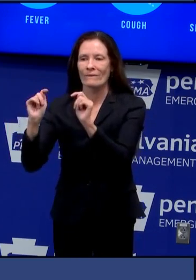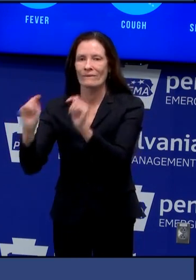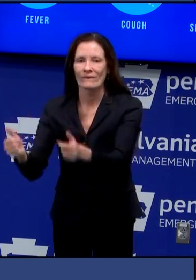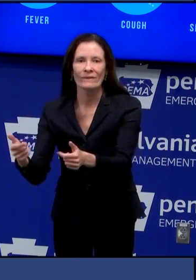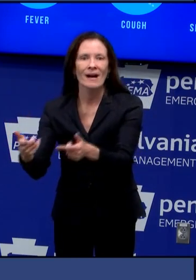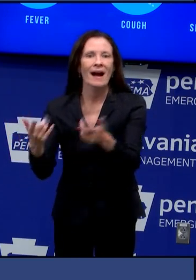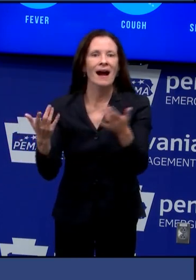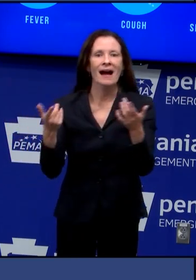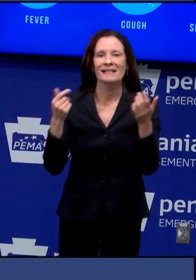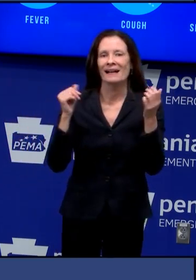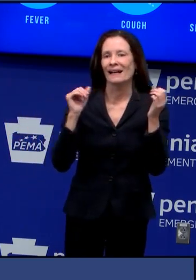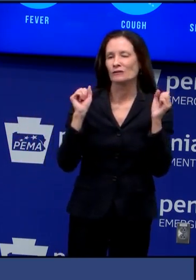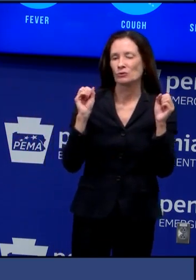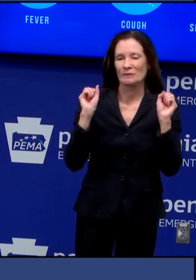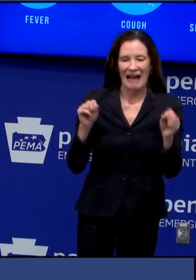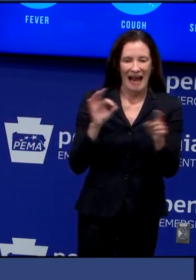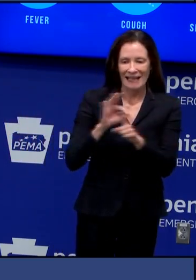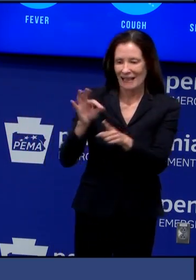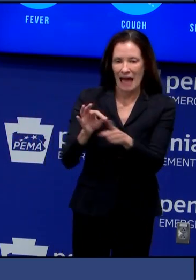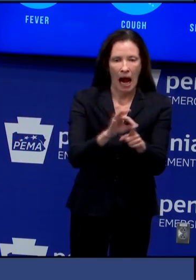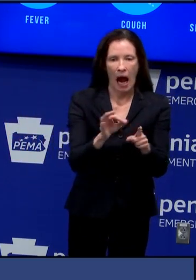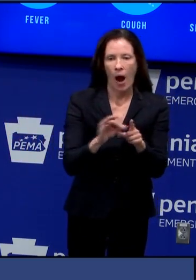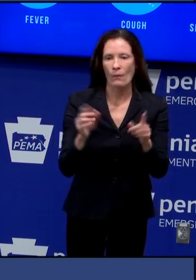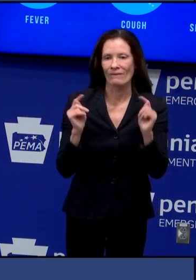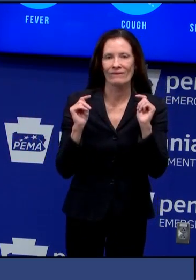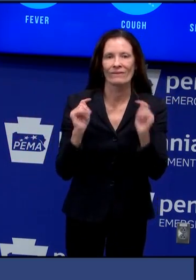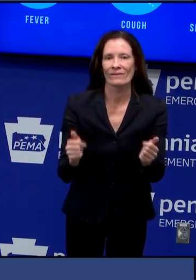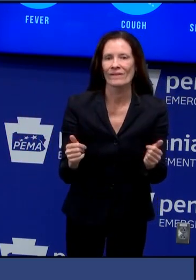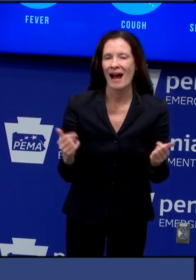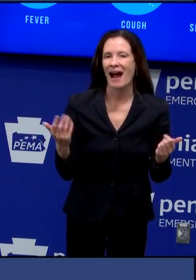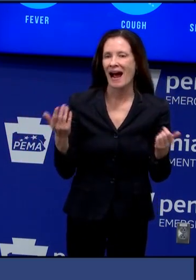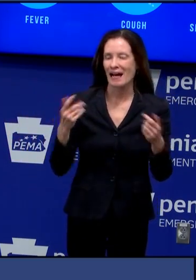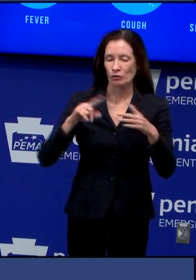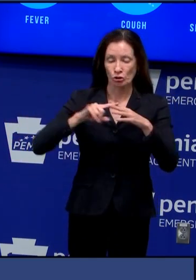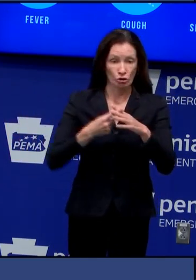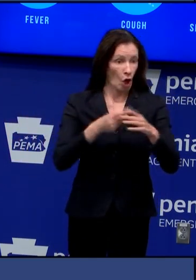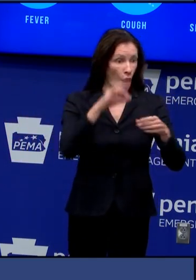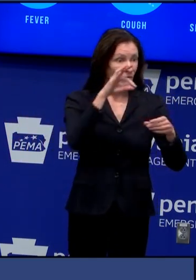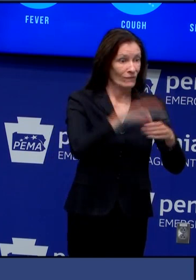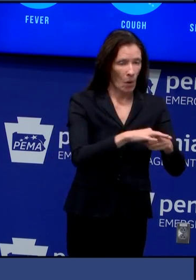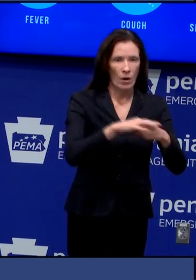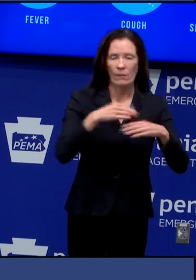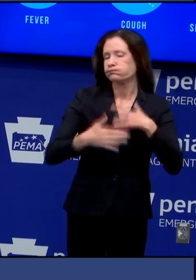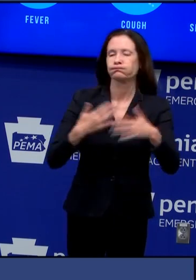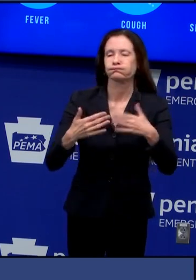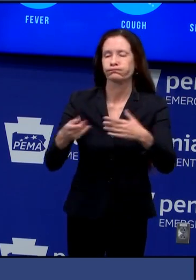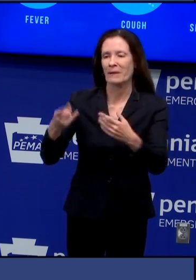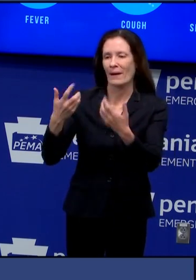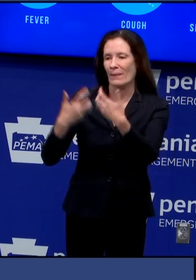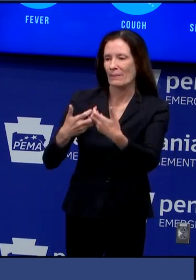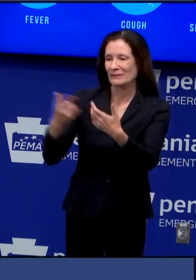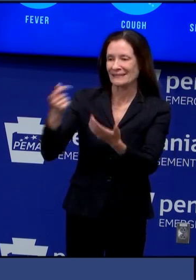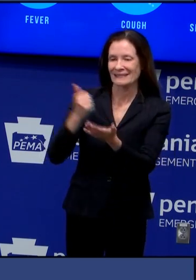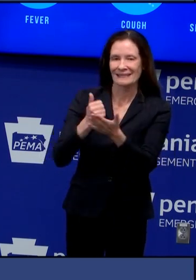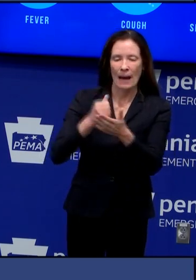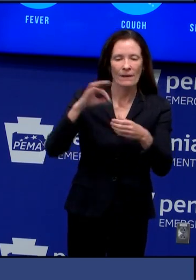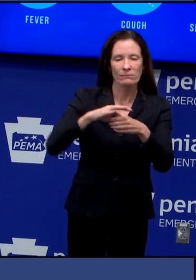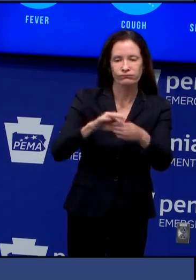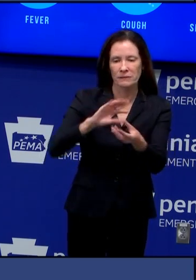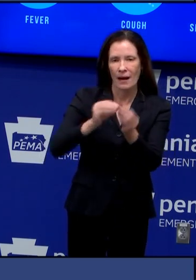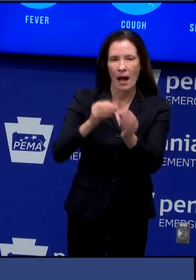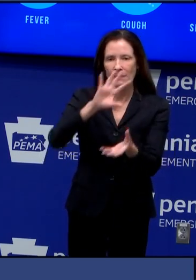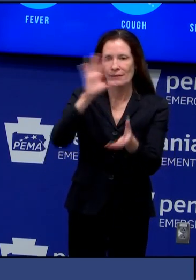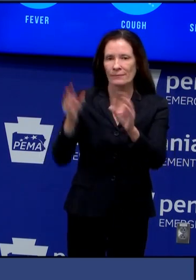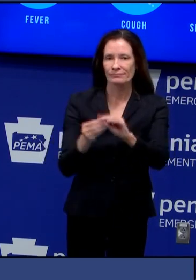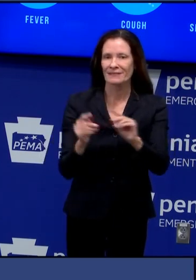the the pre-canvassing and the canvassing of the ballots of course the sooner they can get it done so last week we did have a hearing uh in front of the senate